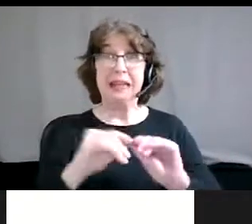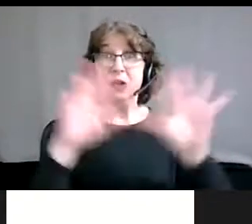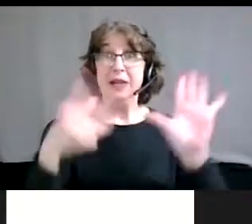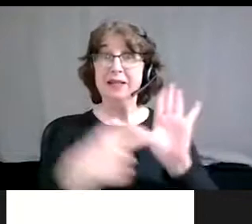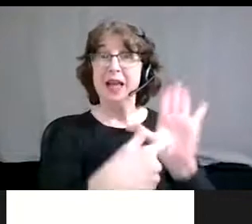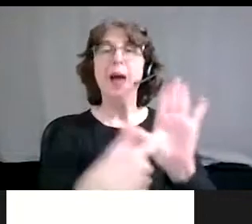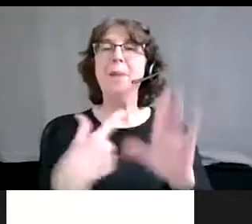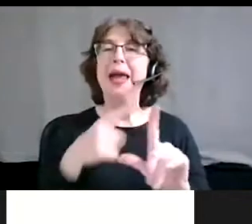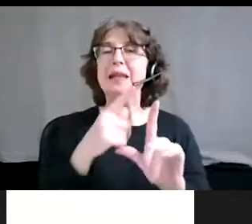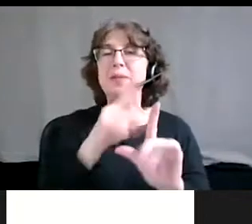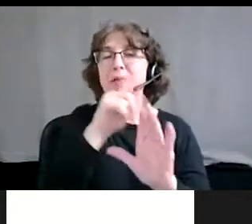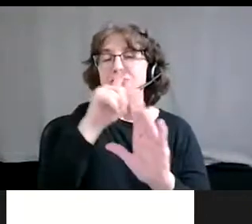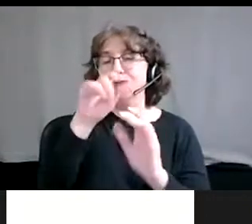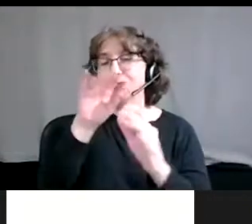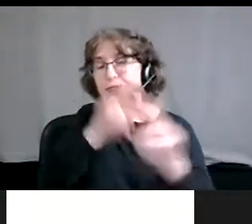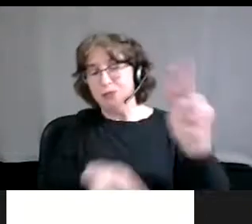understood as that.